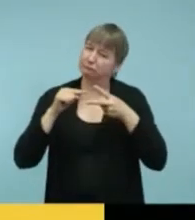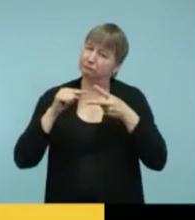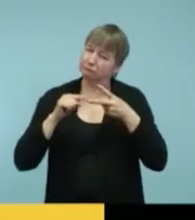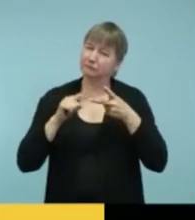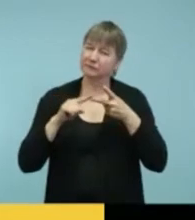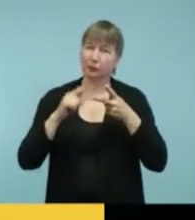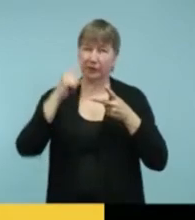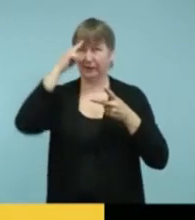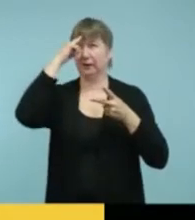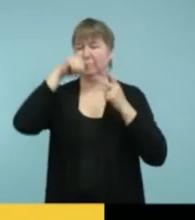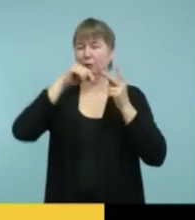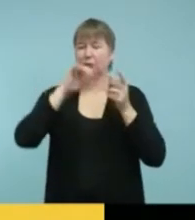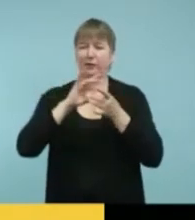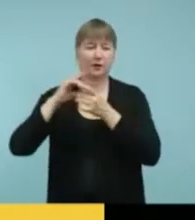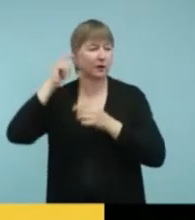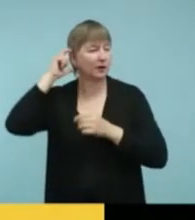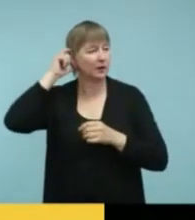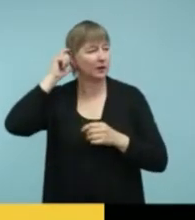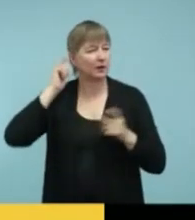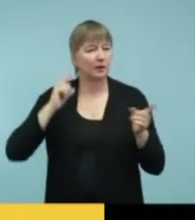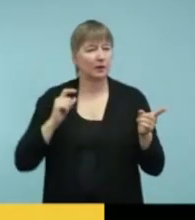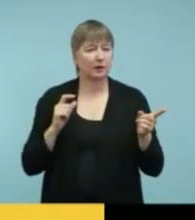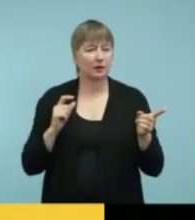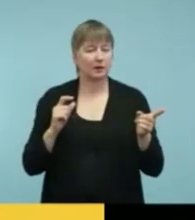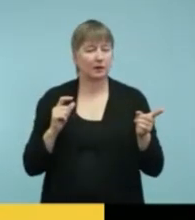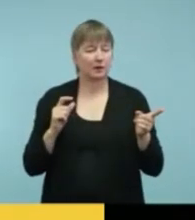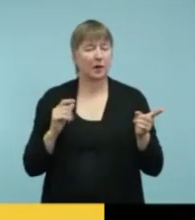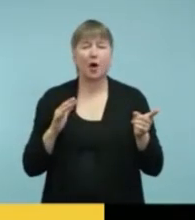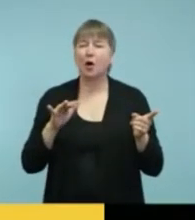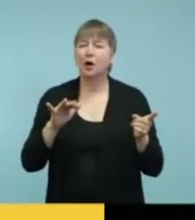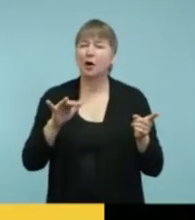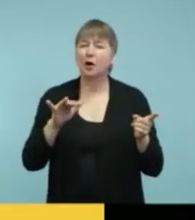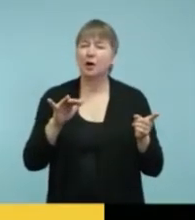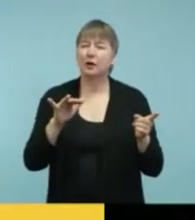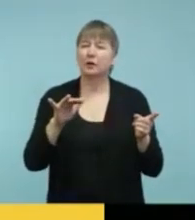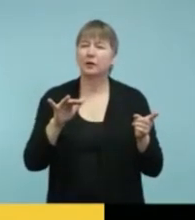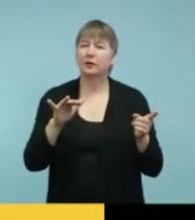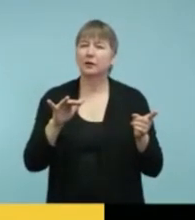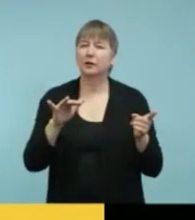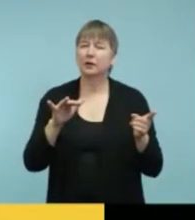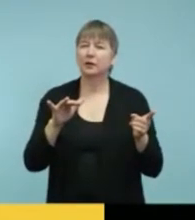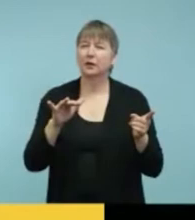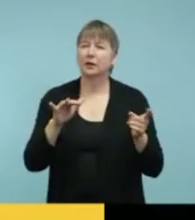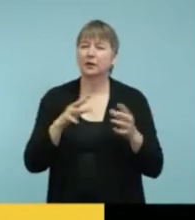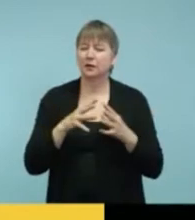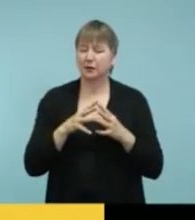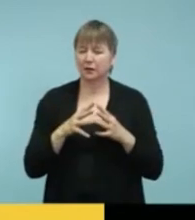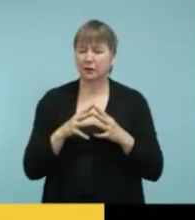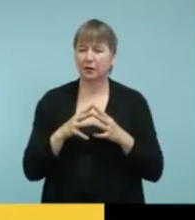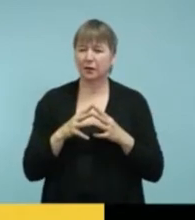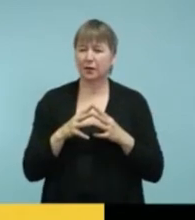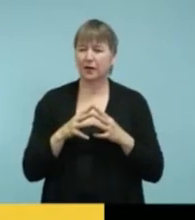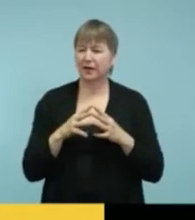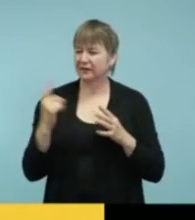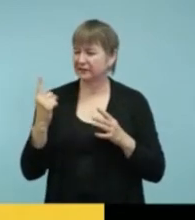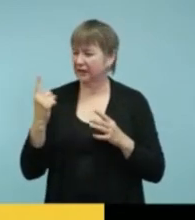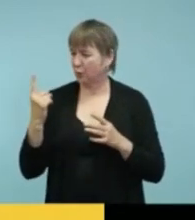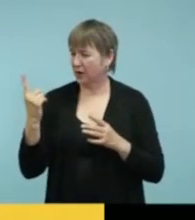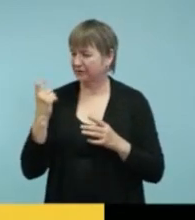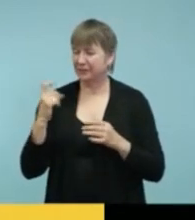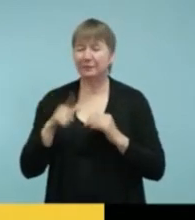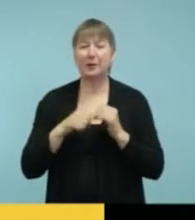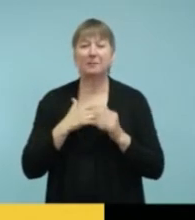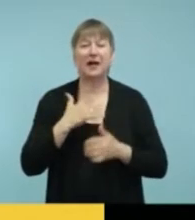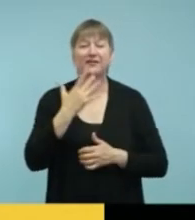I see some questions also in the, um, in the chat box. me answer a couple of these. Someone asked me about my favorite